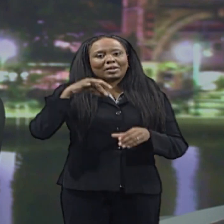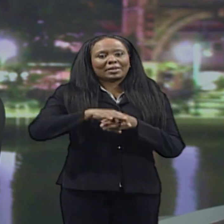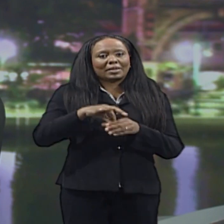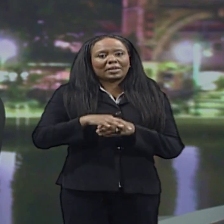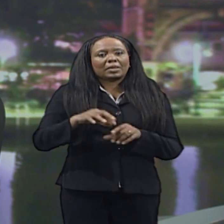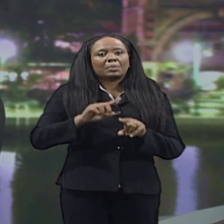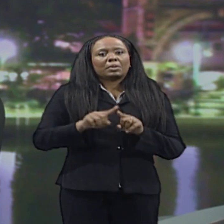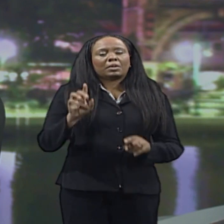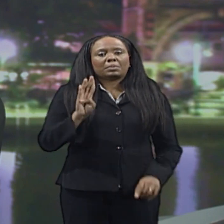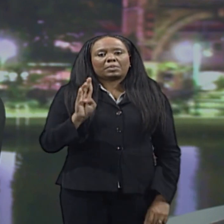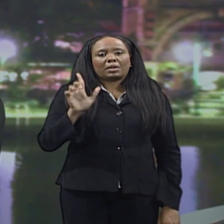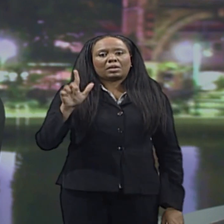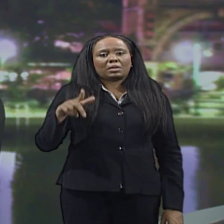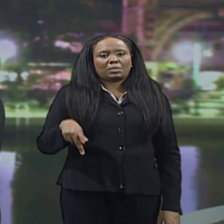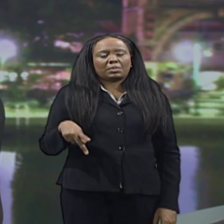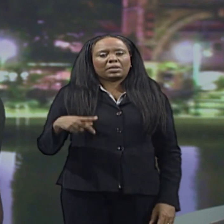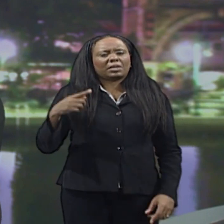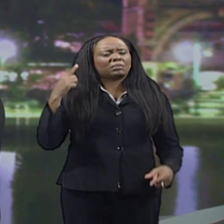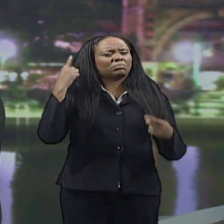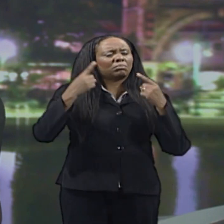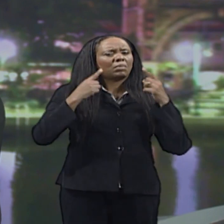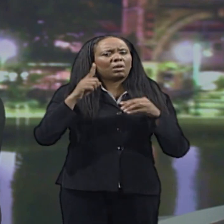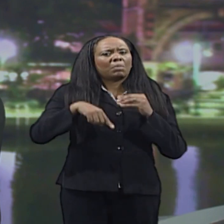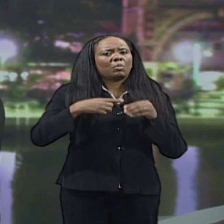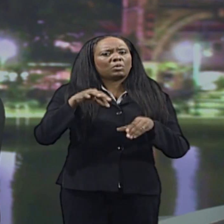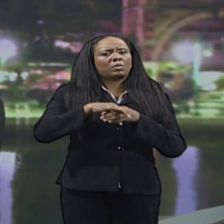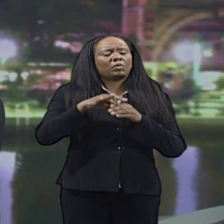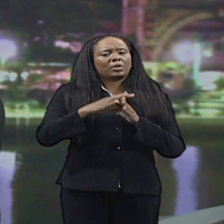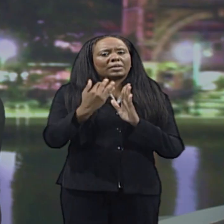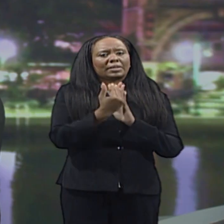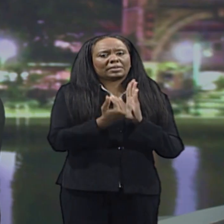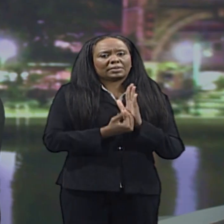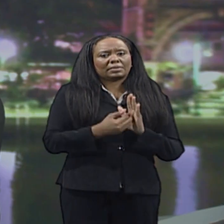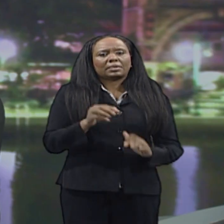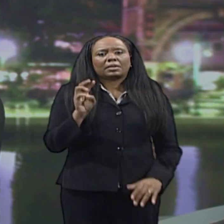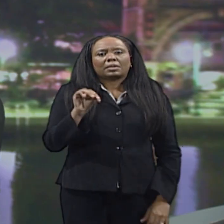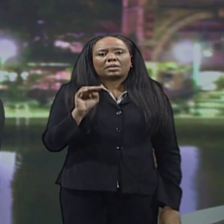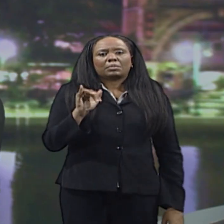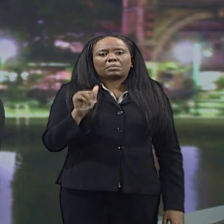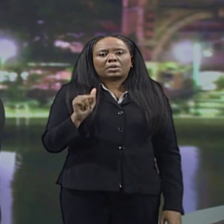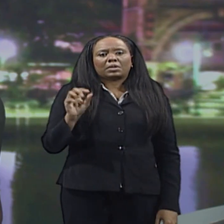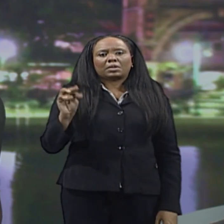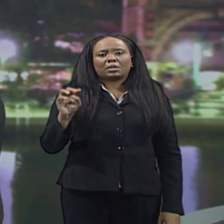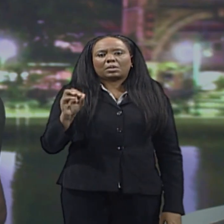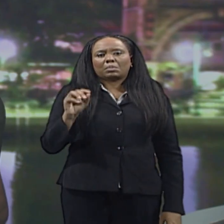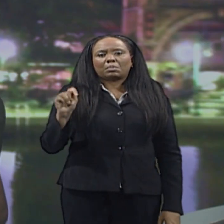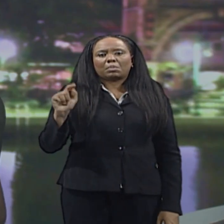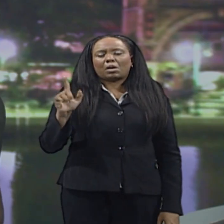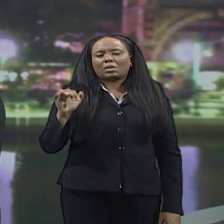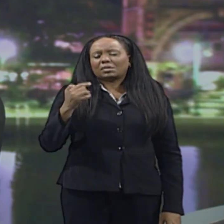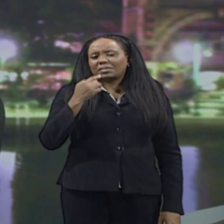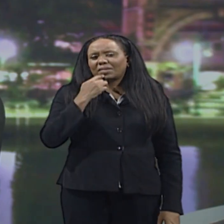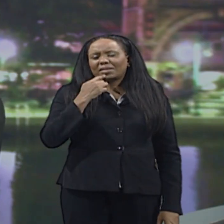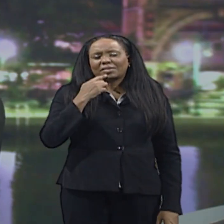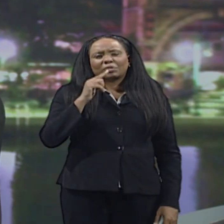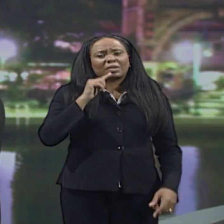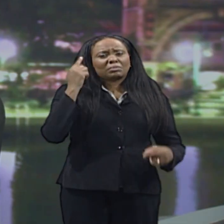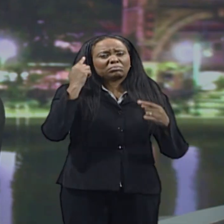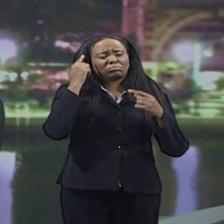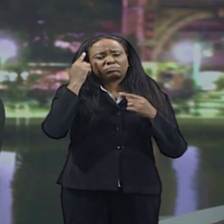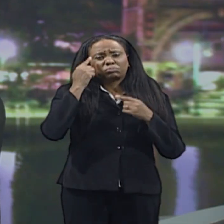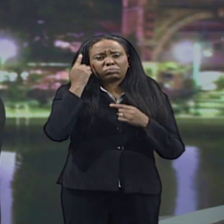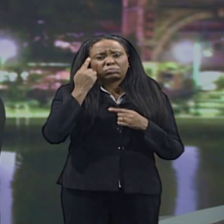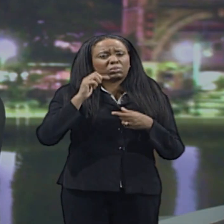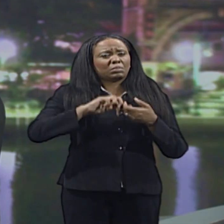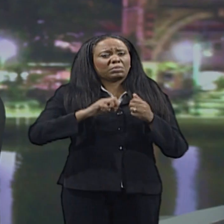is concerned about the voters list. Mia Motley raised the issue at the party's rally last evening. We have more in this report from